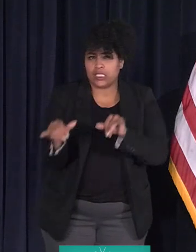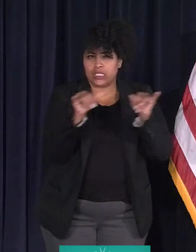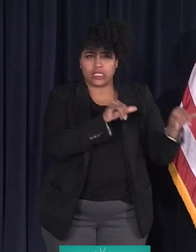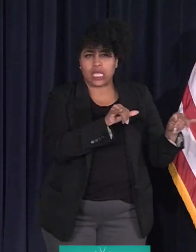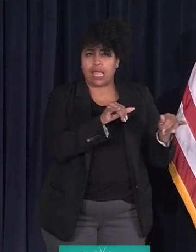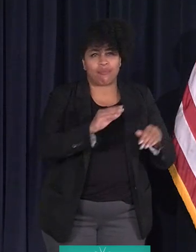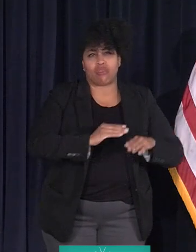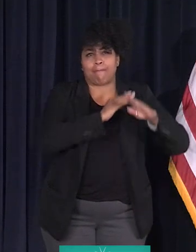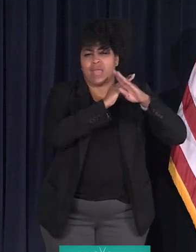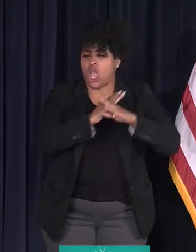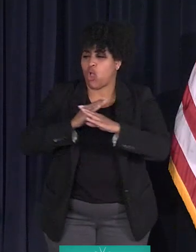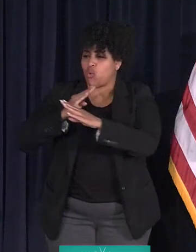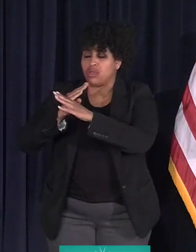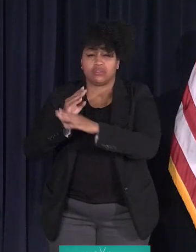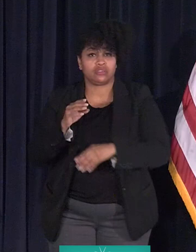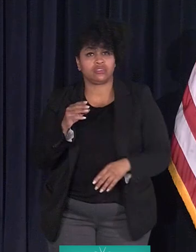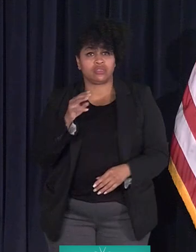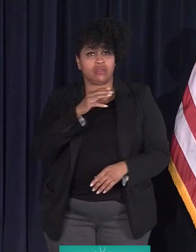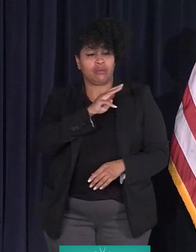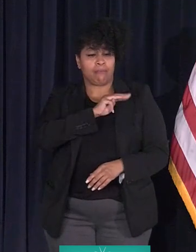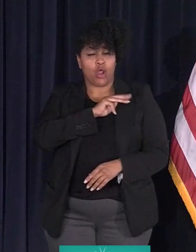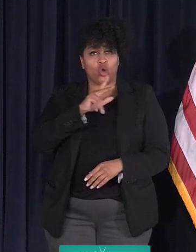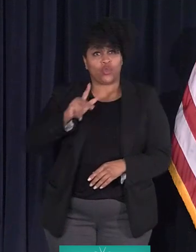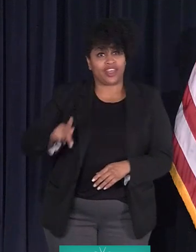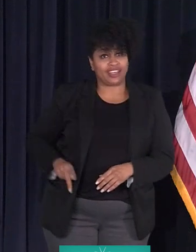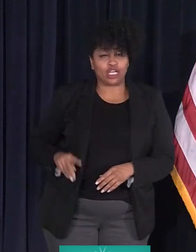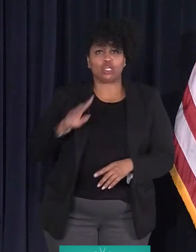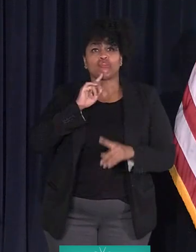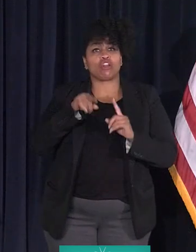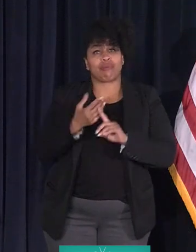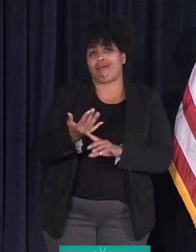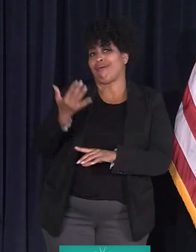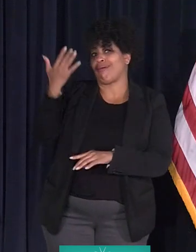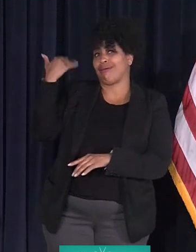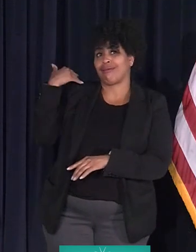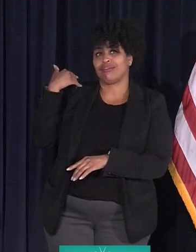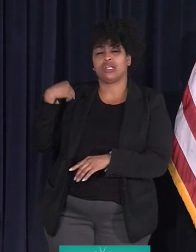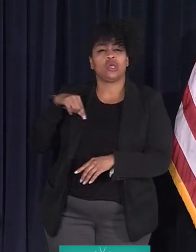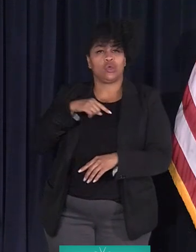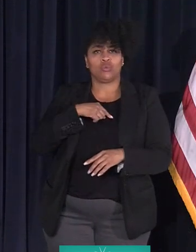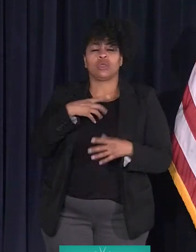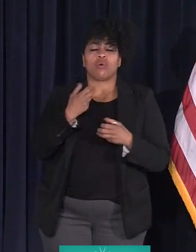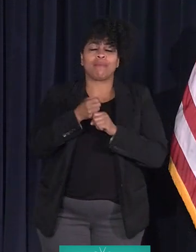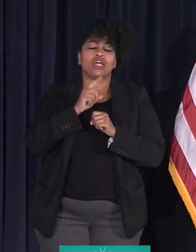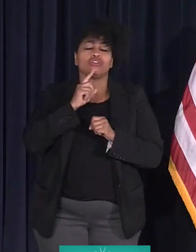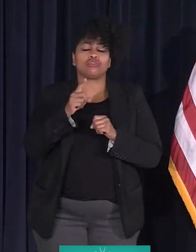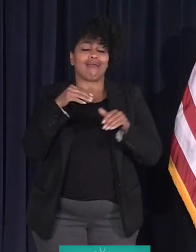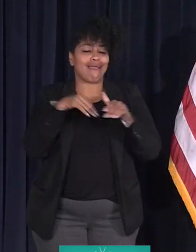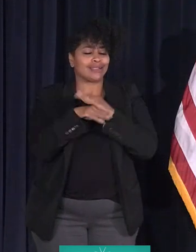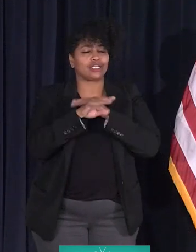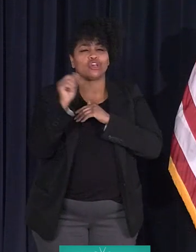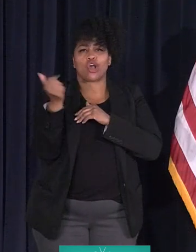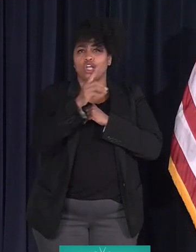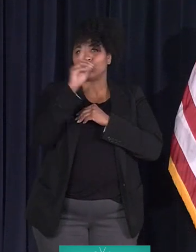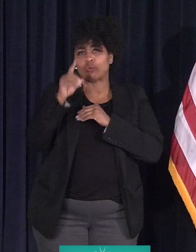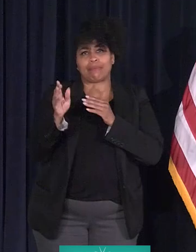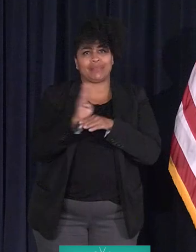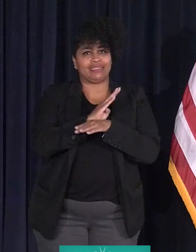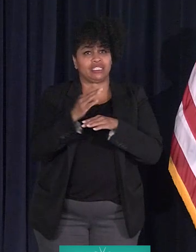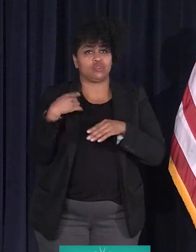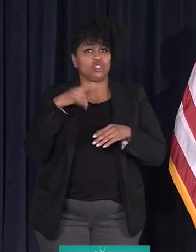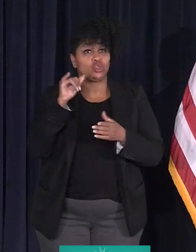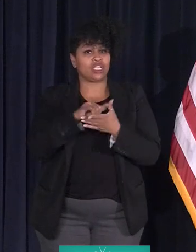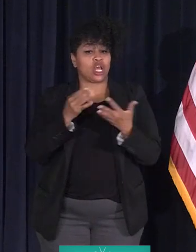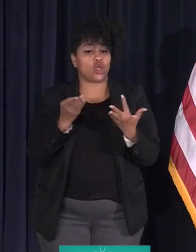about. Nevertheless, we are relentless in ensuring access to all Detroit businesses. We do this through our certification